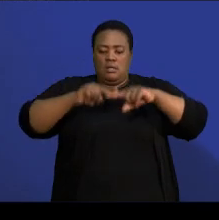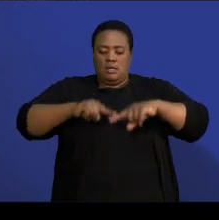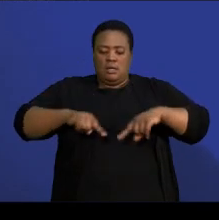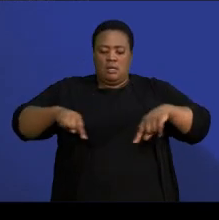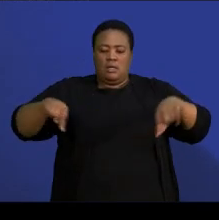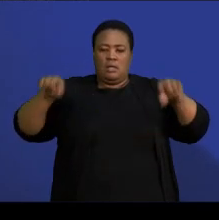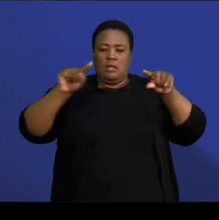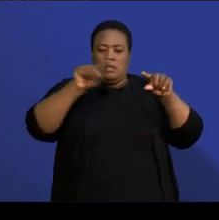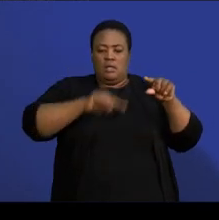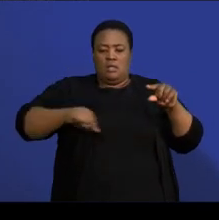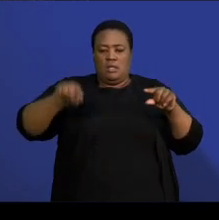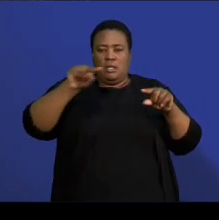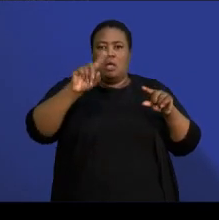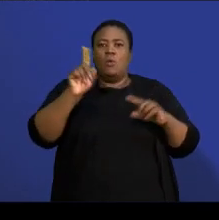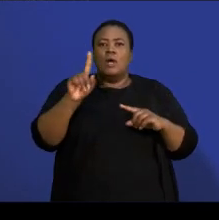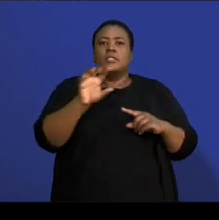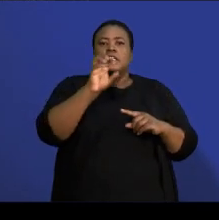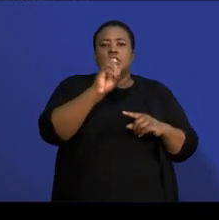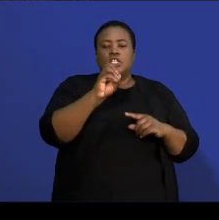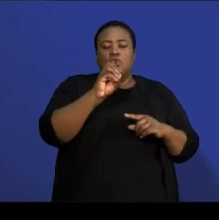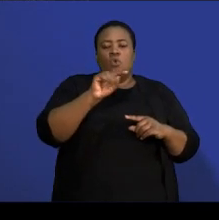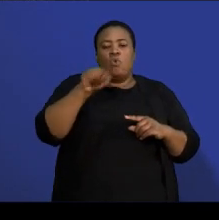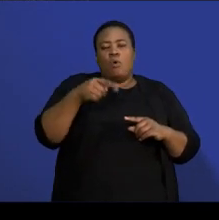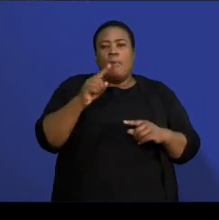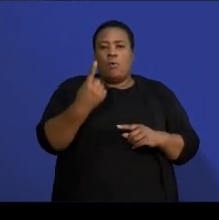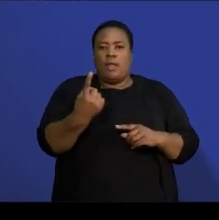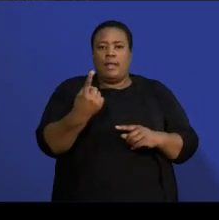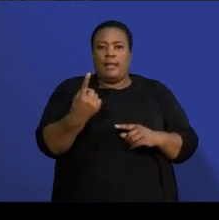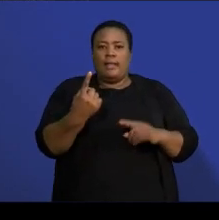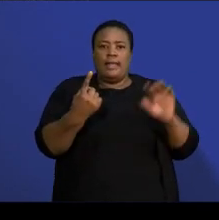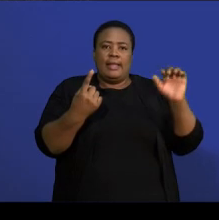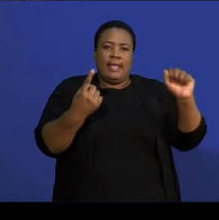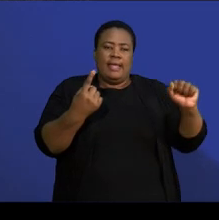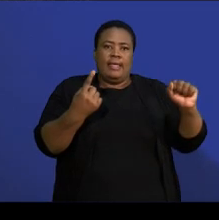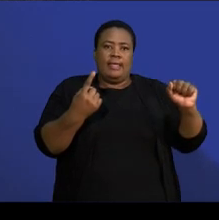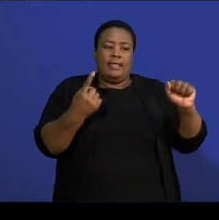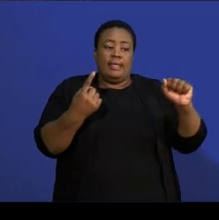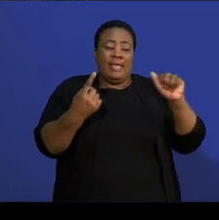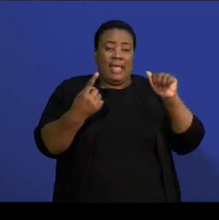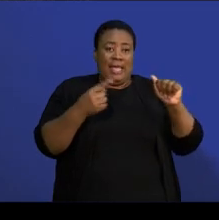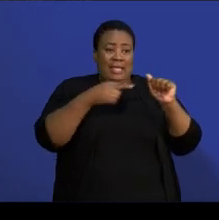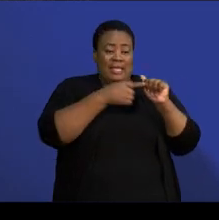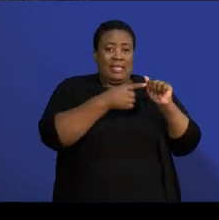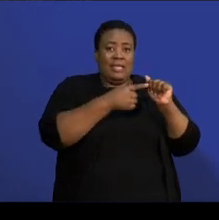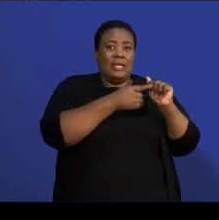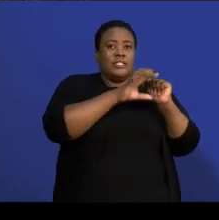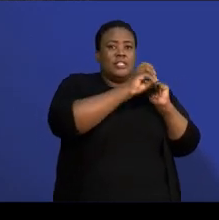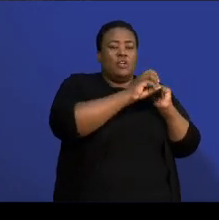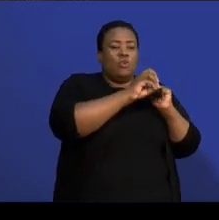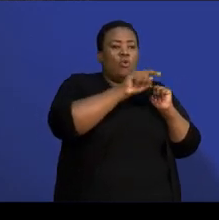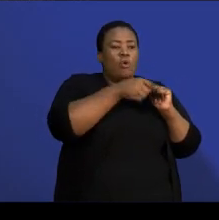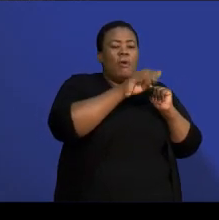0,1. And then, the probability of A will be 0,4 minus 0,1